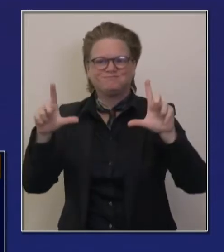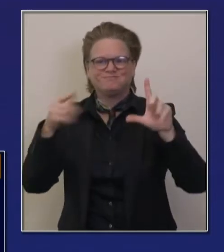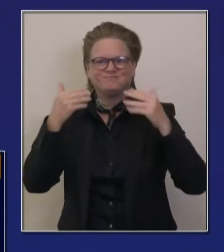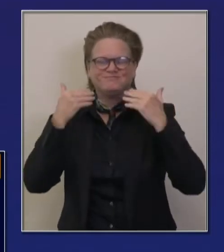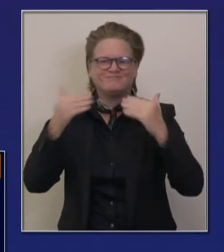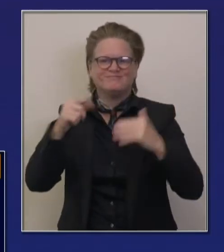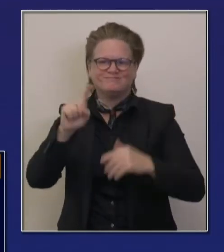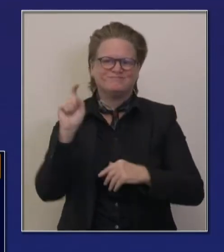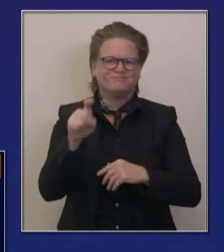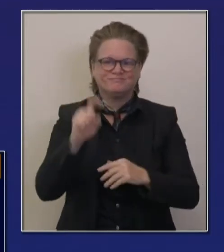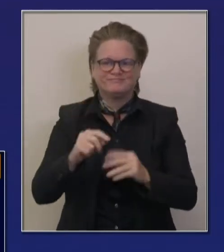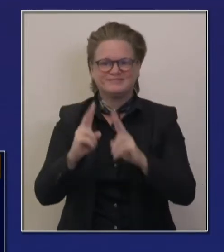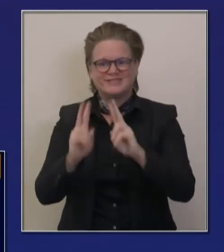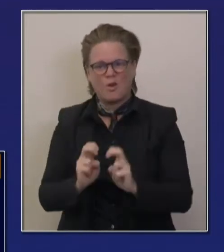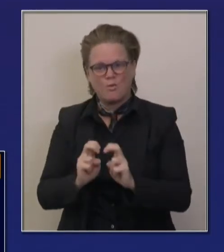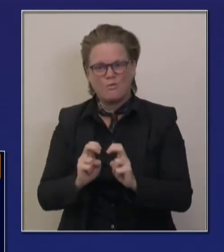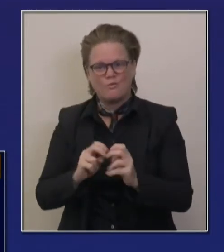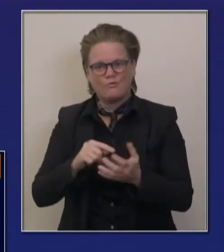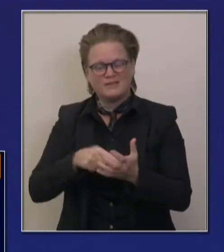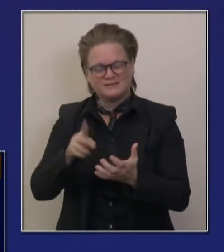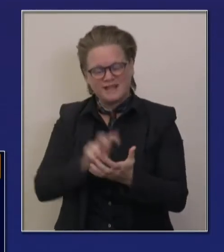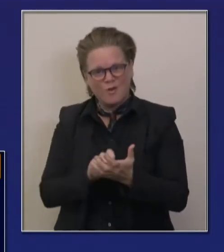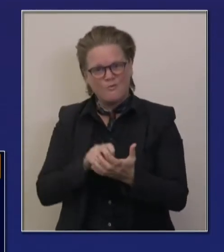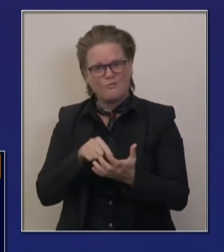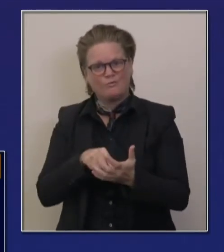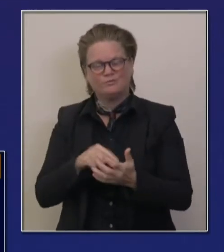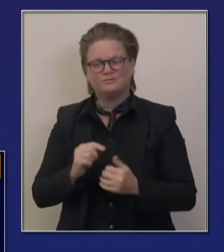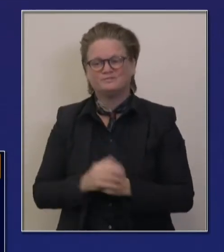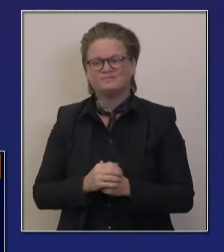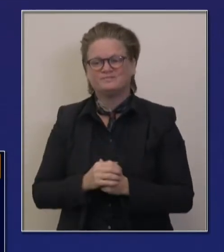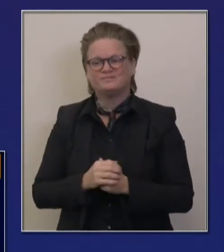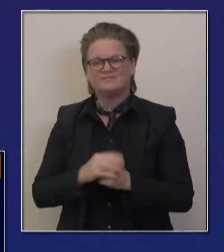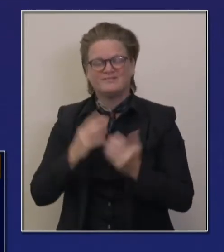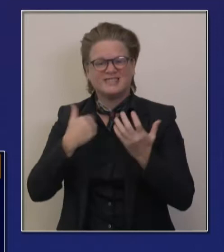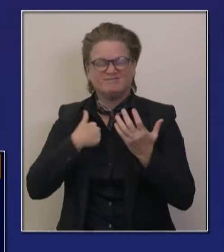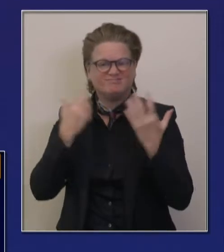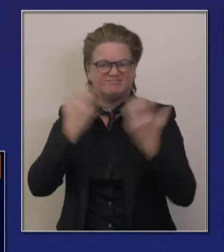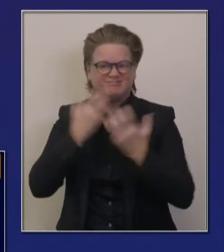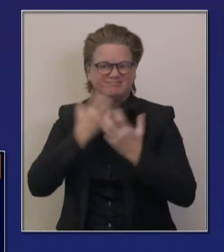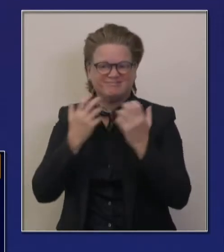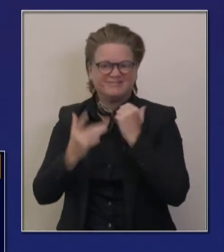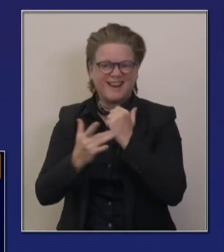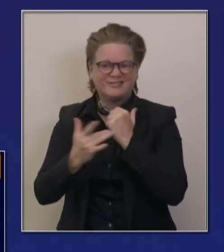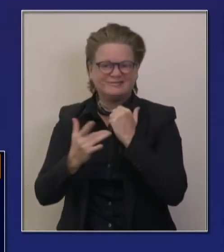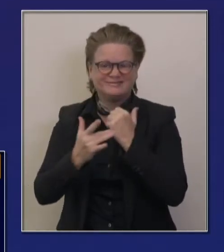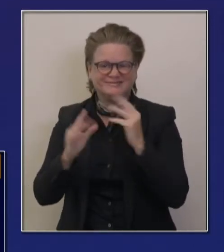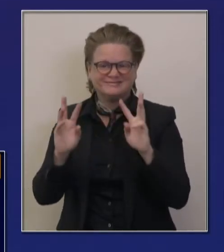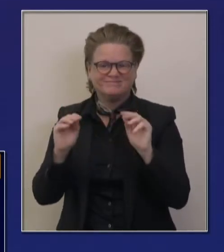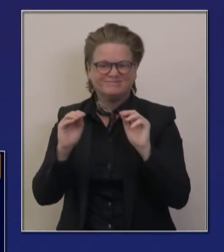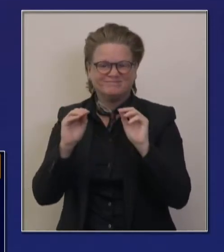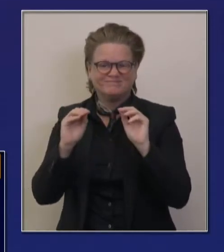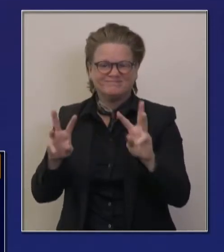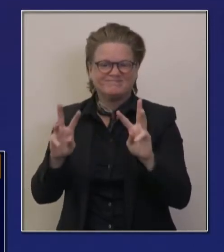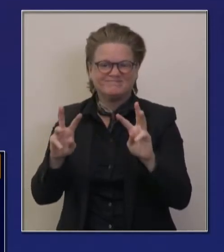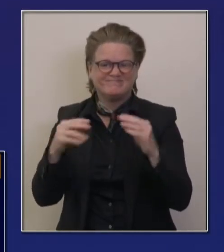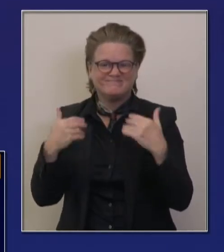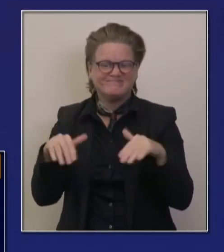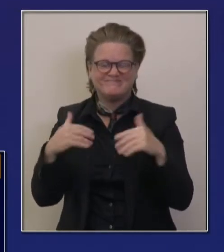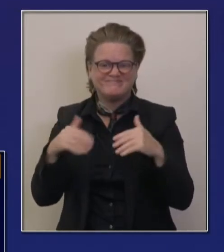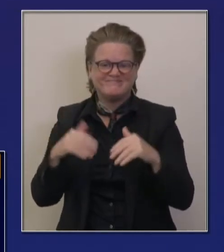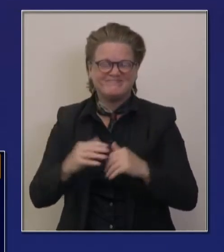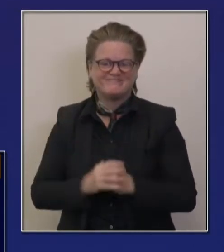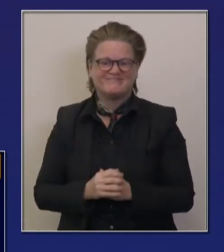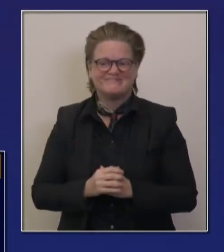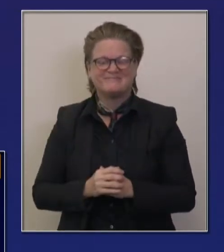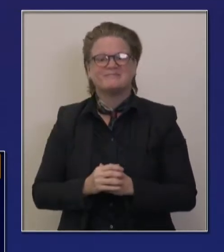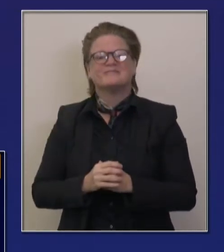ability to utilize this technology if you choose Washington state governor Inslee, just a few days ago, I think it was last week,